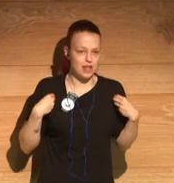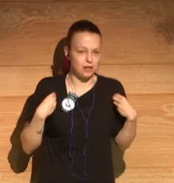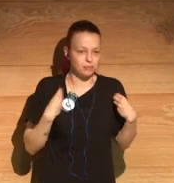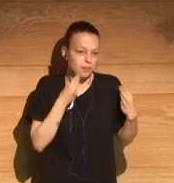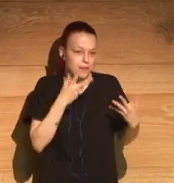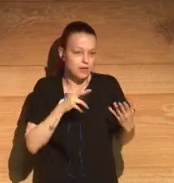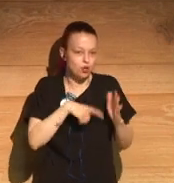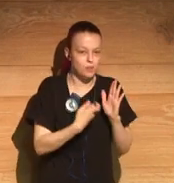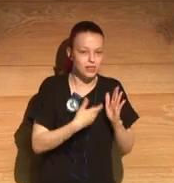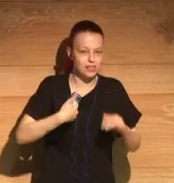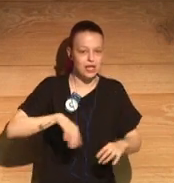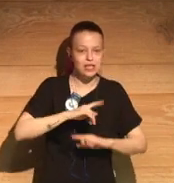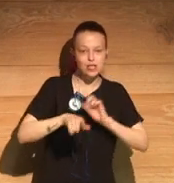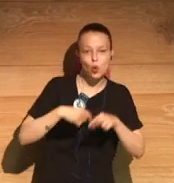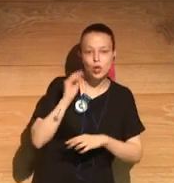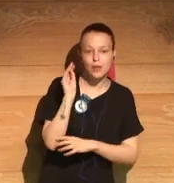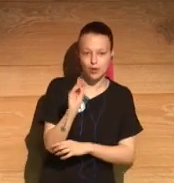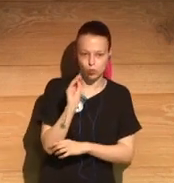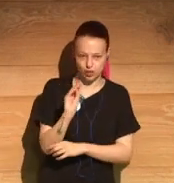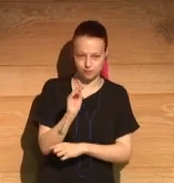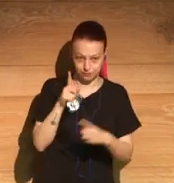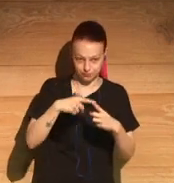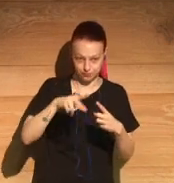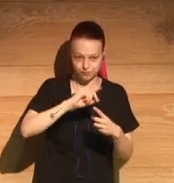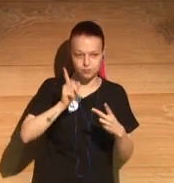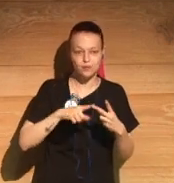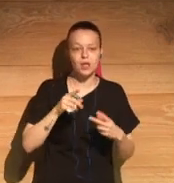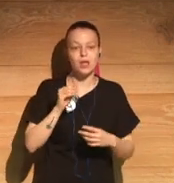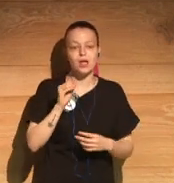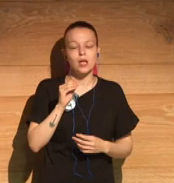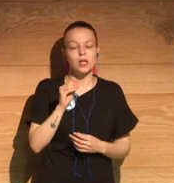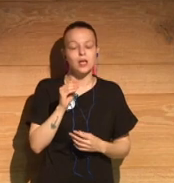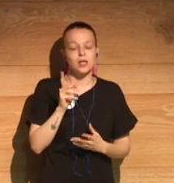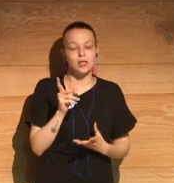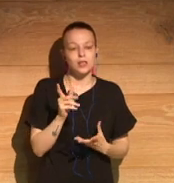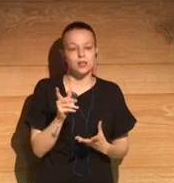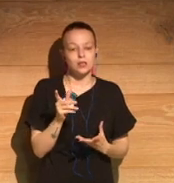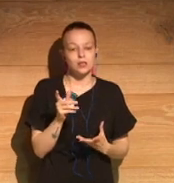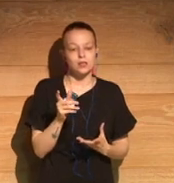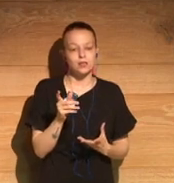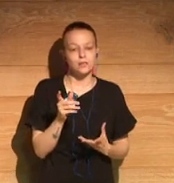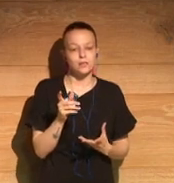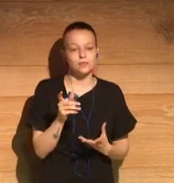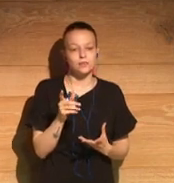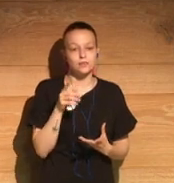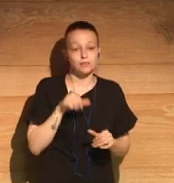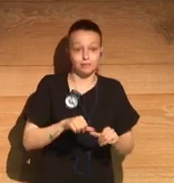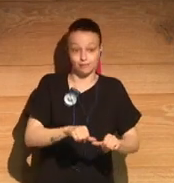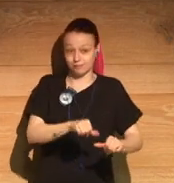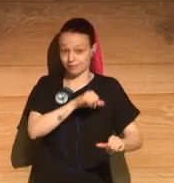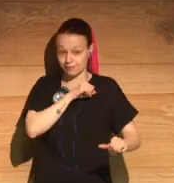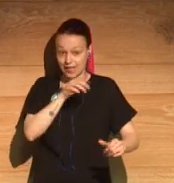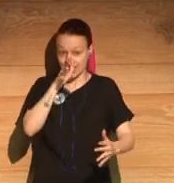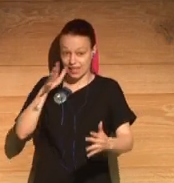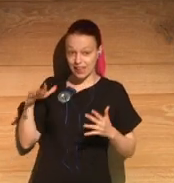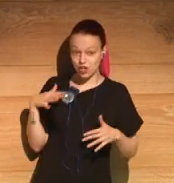life is pretty much sorted. And then afterwards, they asked them, how has